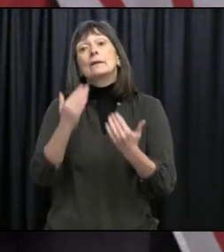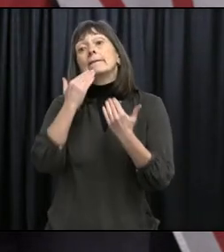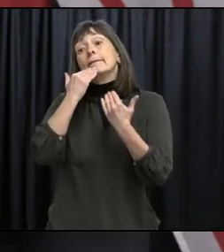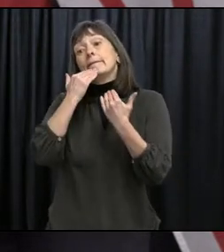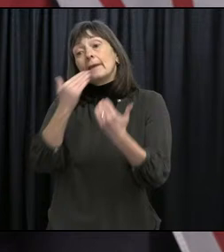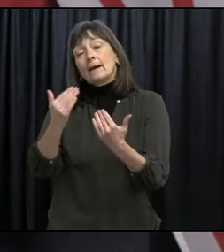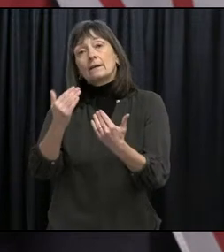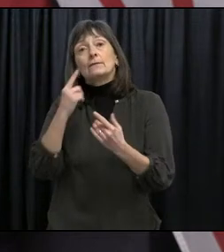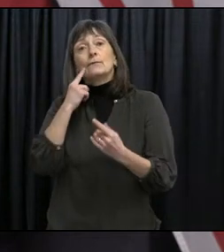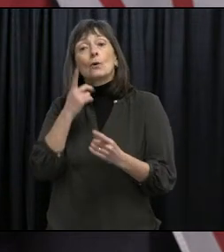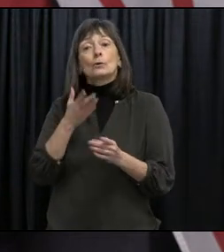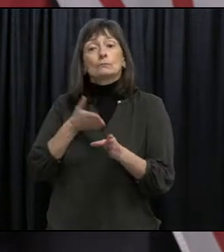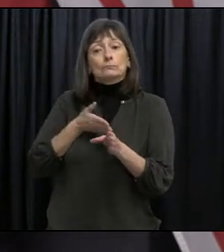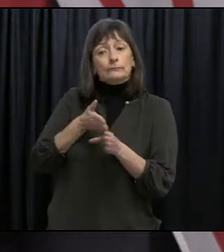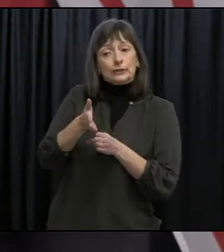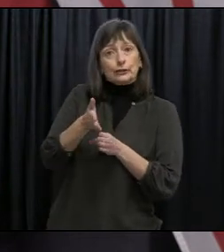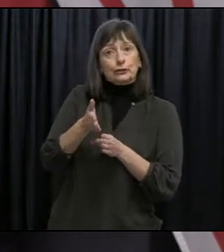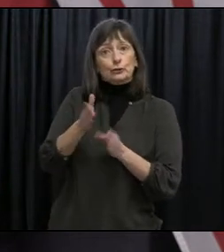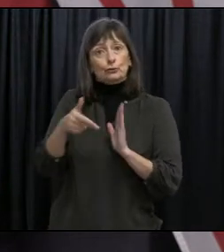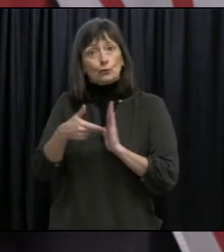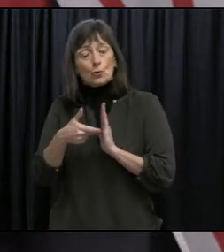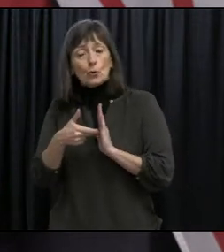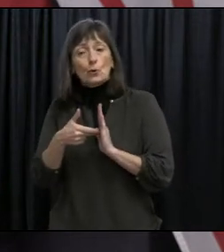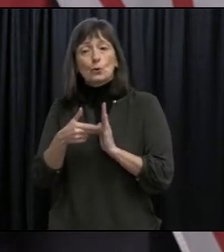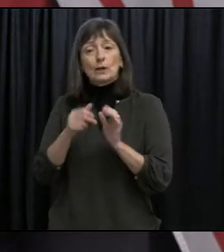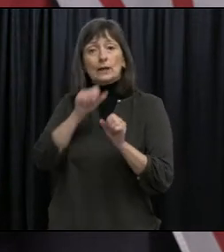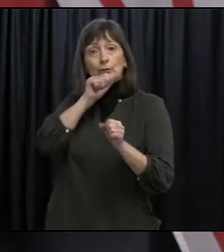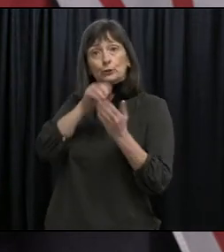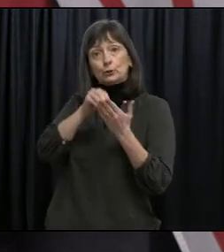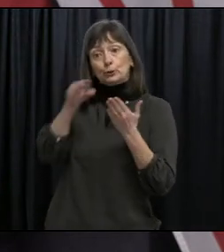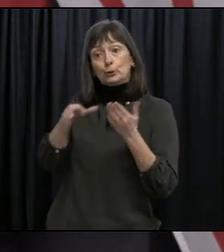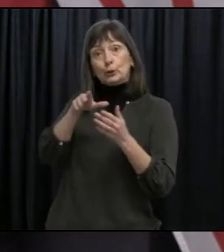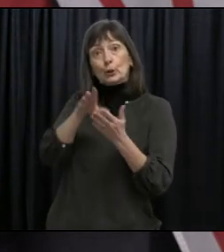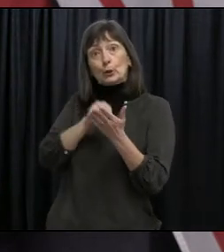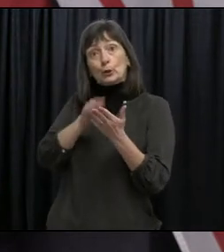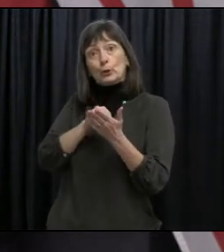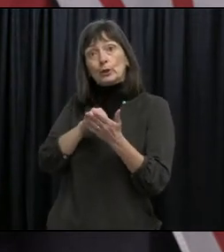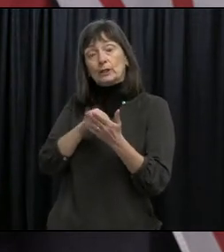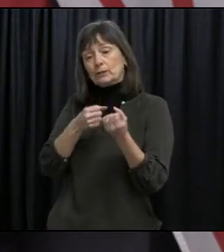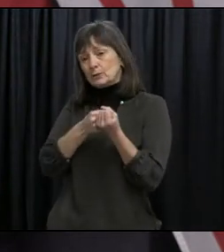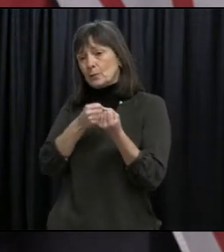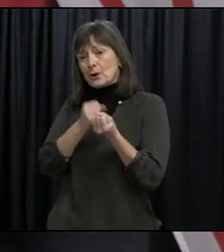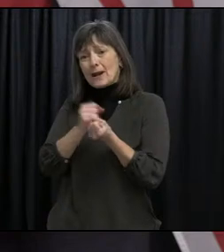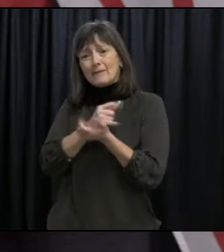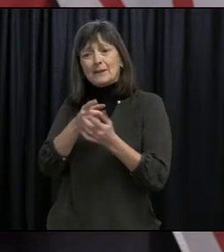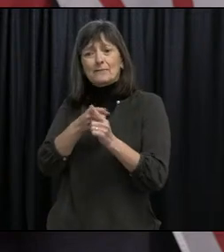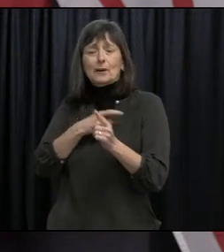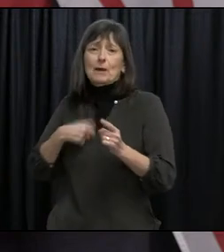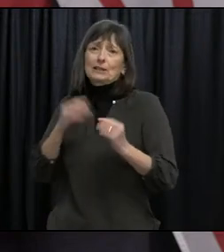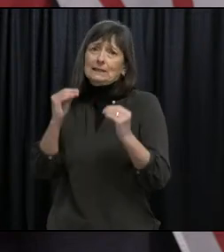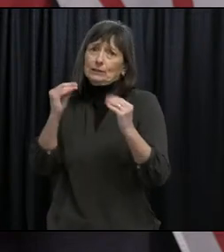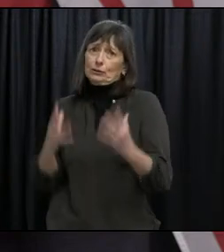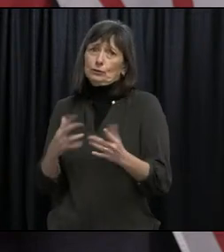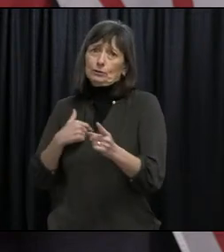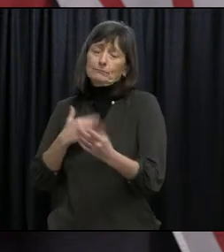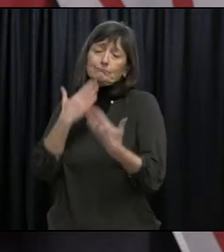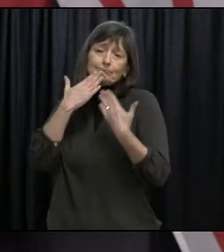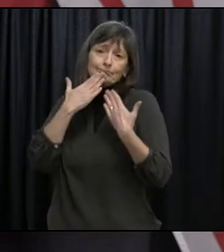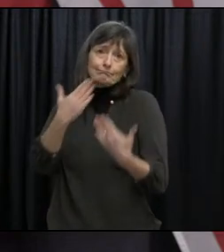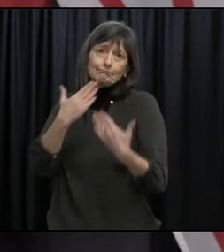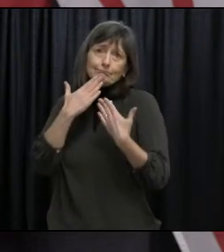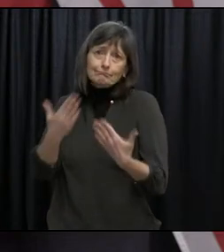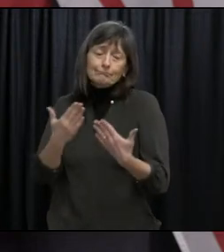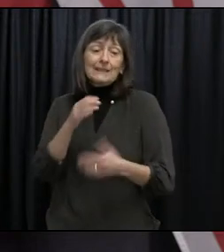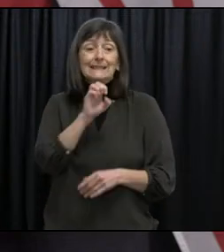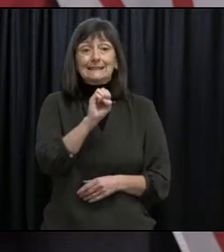professionalism and the commitment to continued student learning and support from our educators and